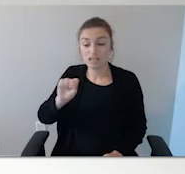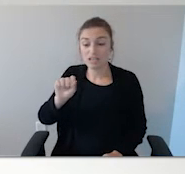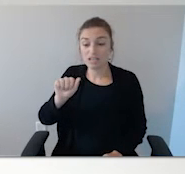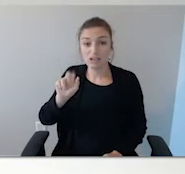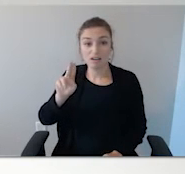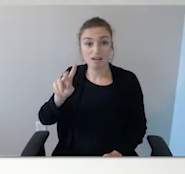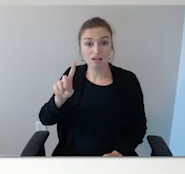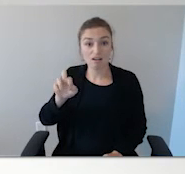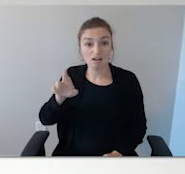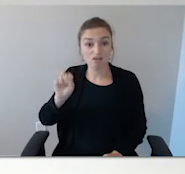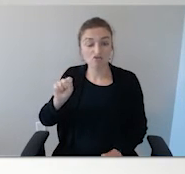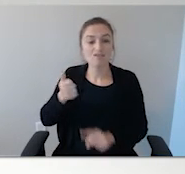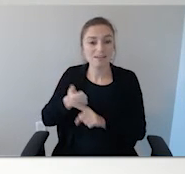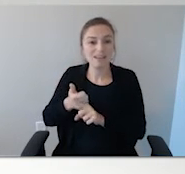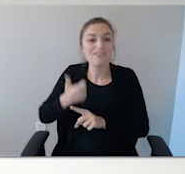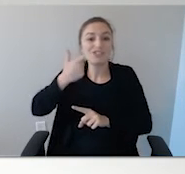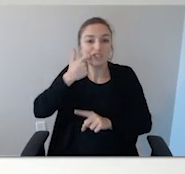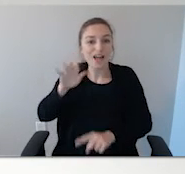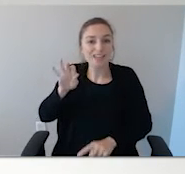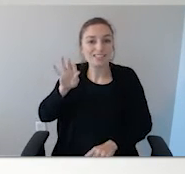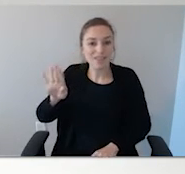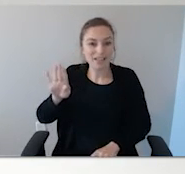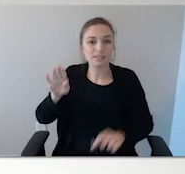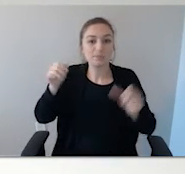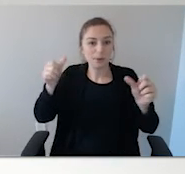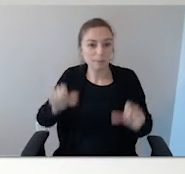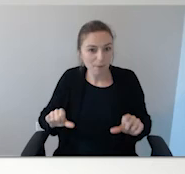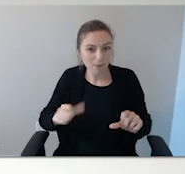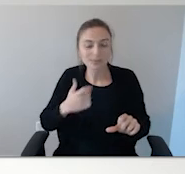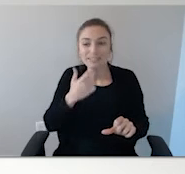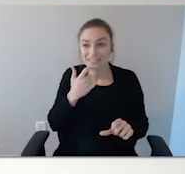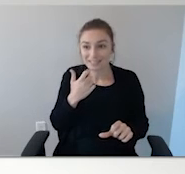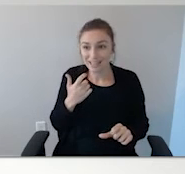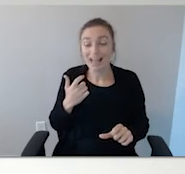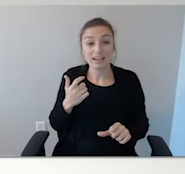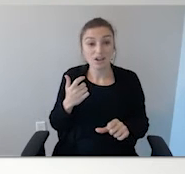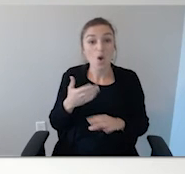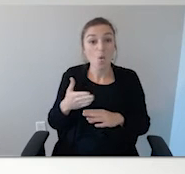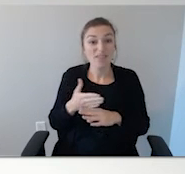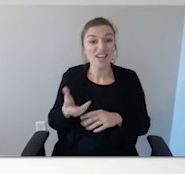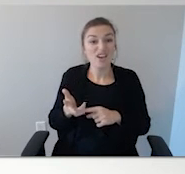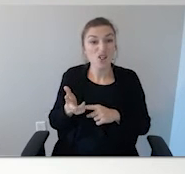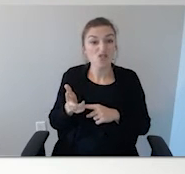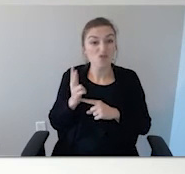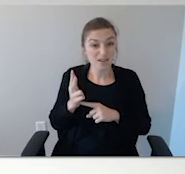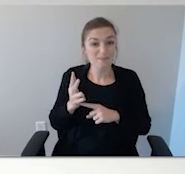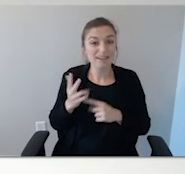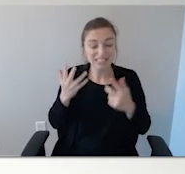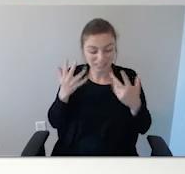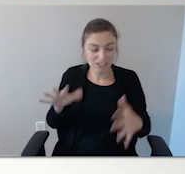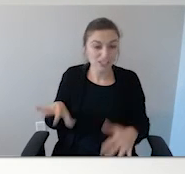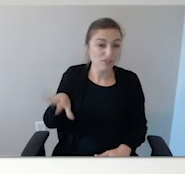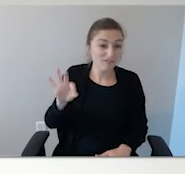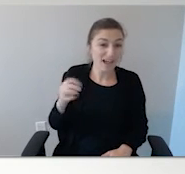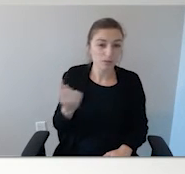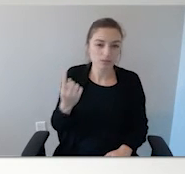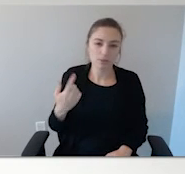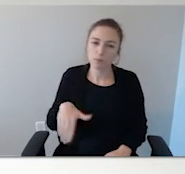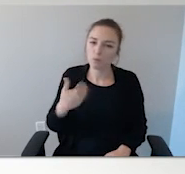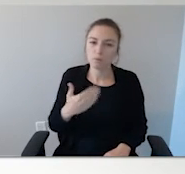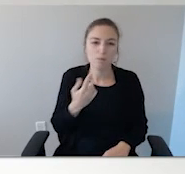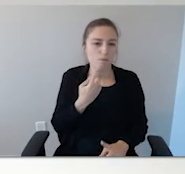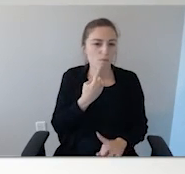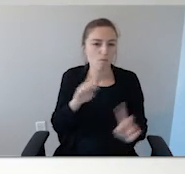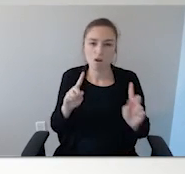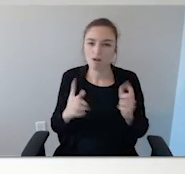posted on his Facebook page that they just did a search and rescue and found someone within three minutes of using the Project Lifesaver stuff. So it does work.